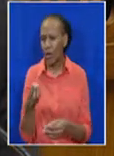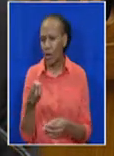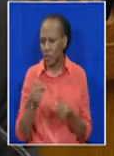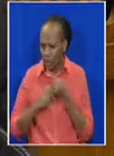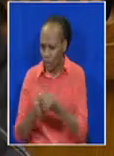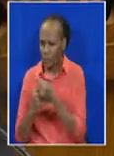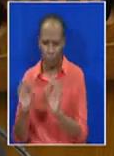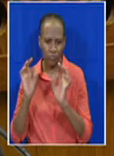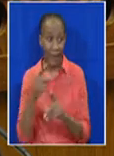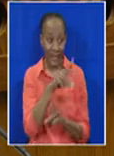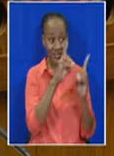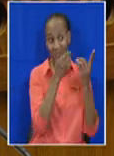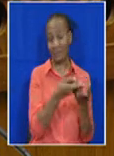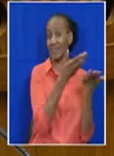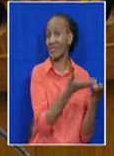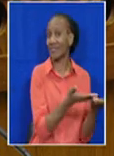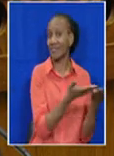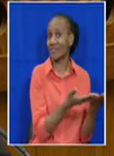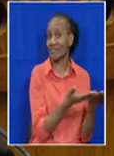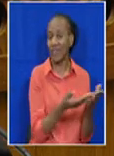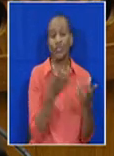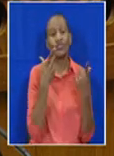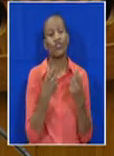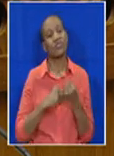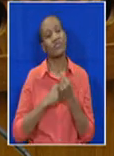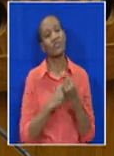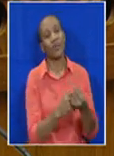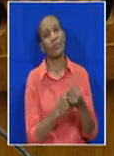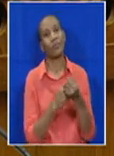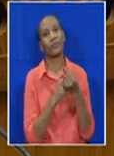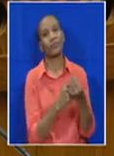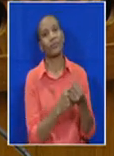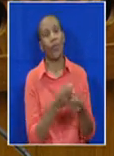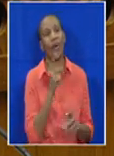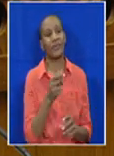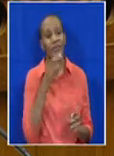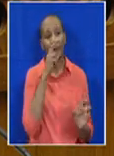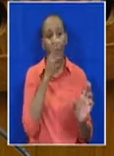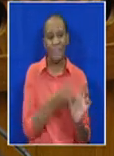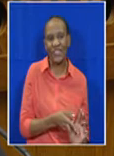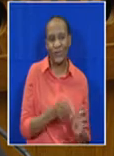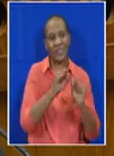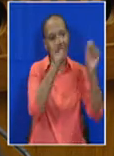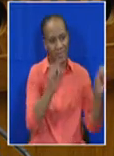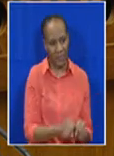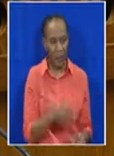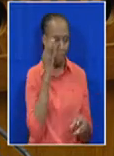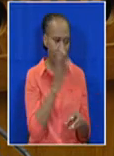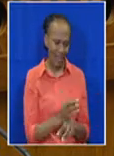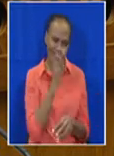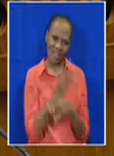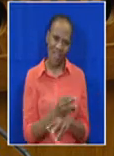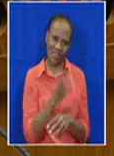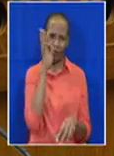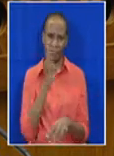the minister's department has instead chosen to feed the patronage system. Both the mother and the father of this family have